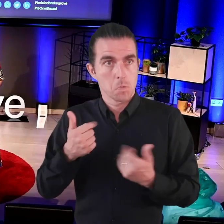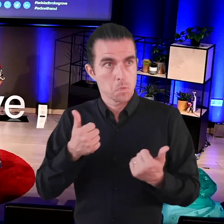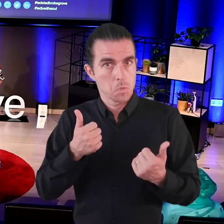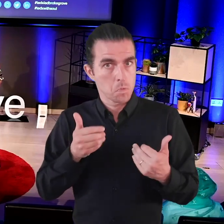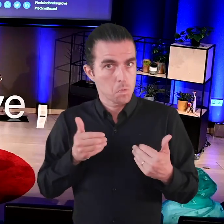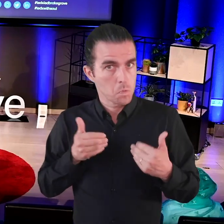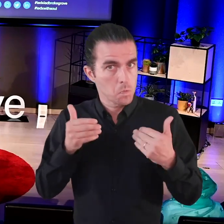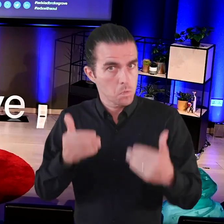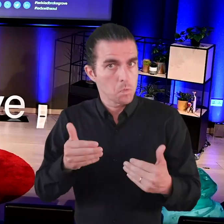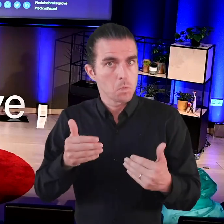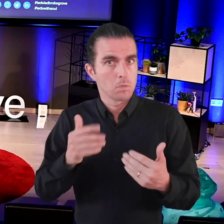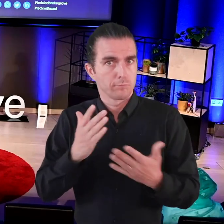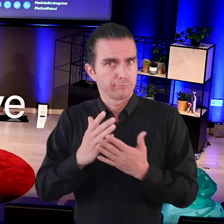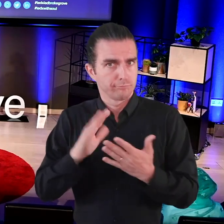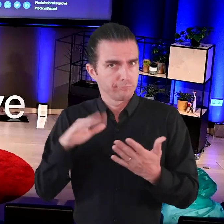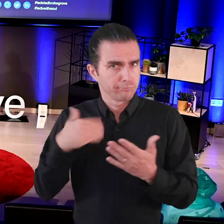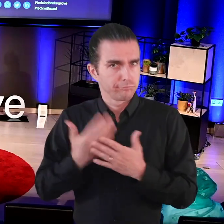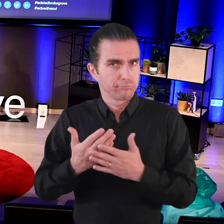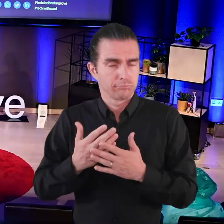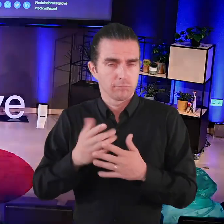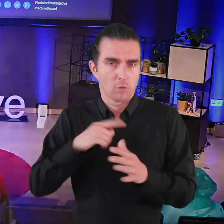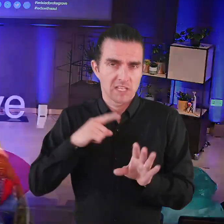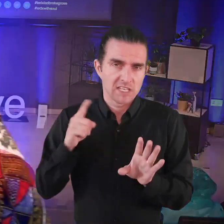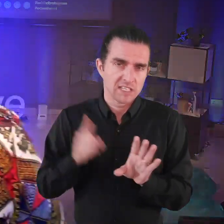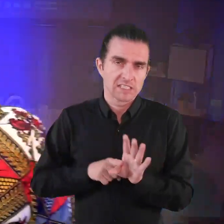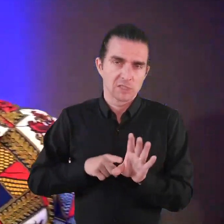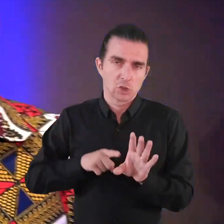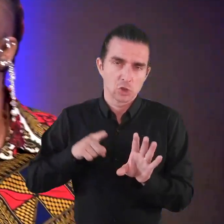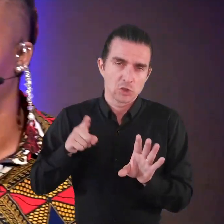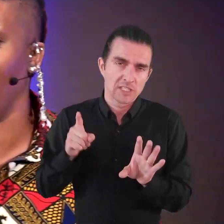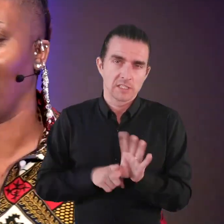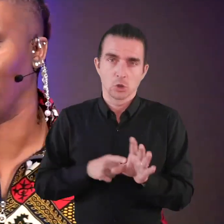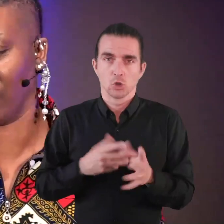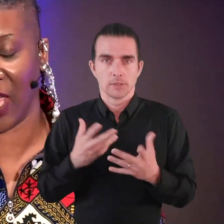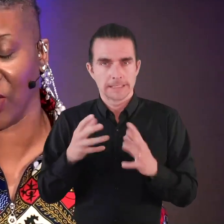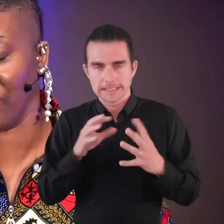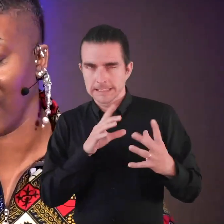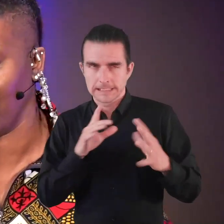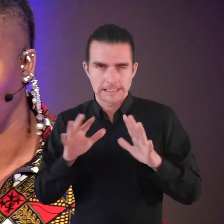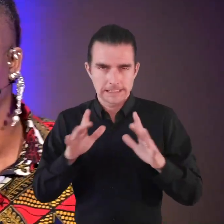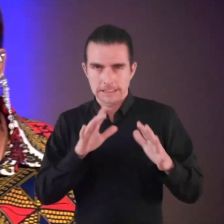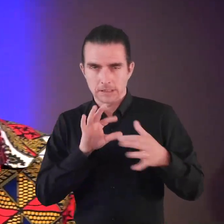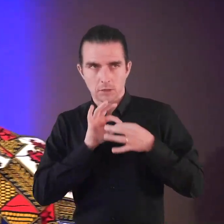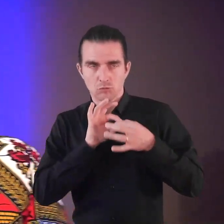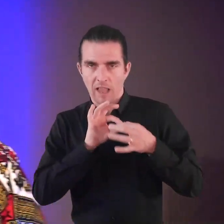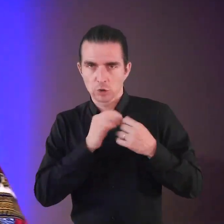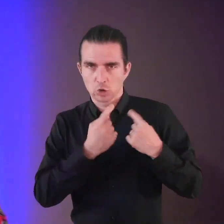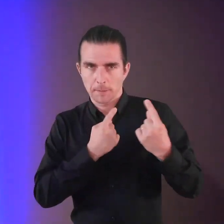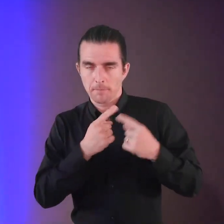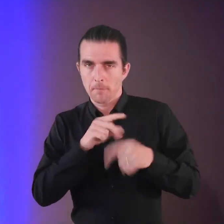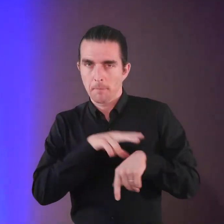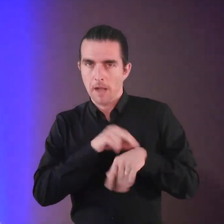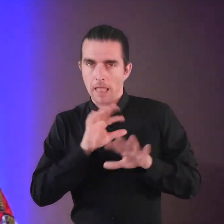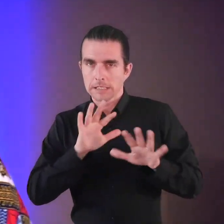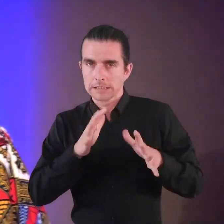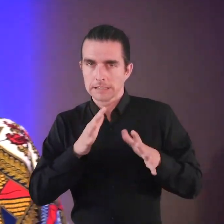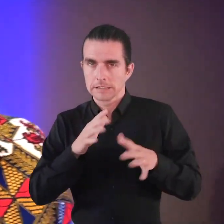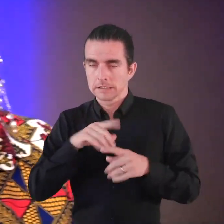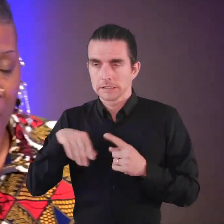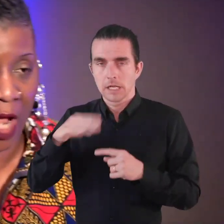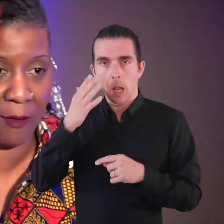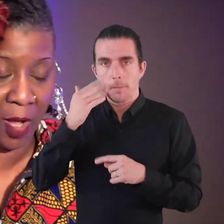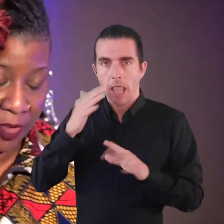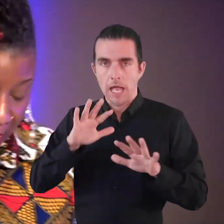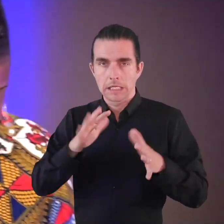This is a bold move by the Met, given its decades of tense relationships with the black